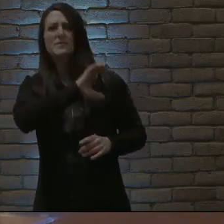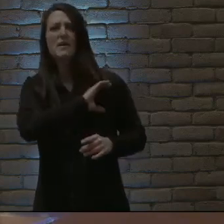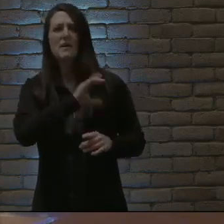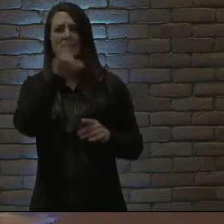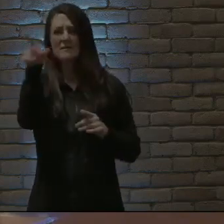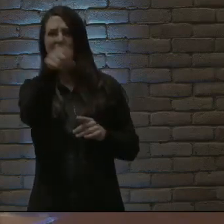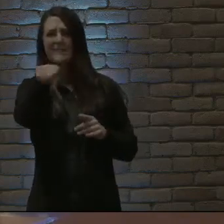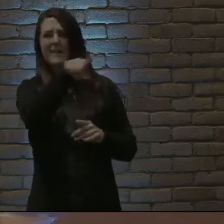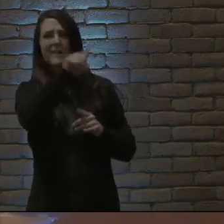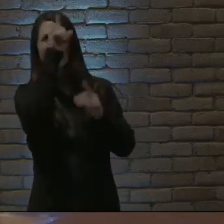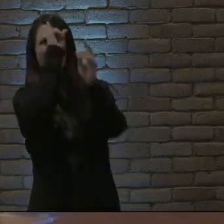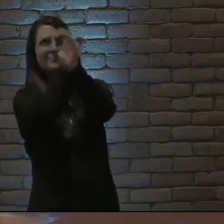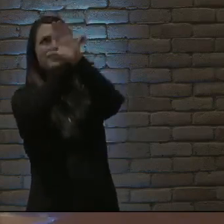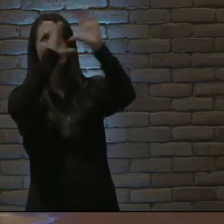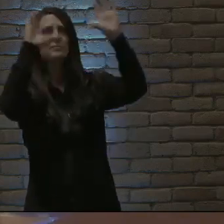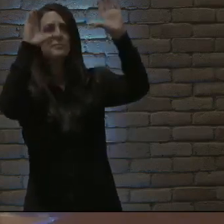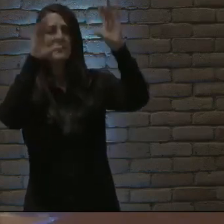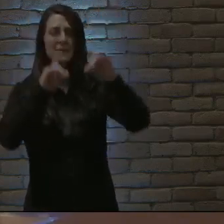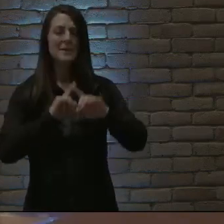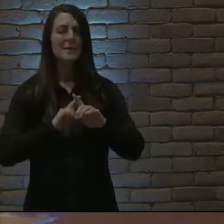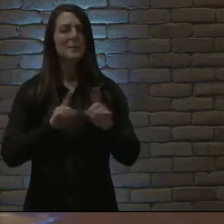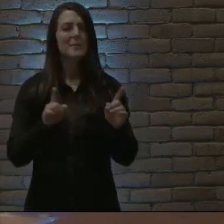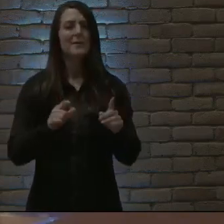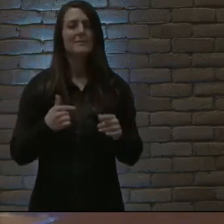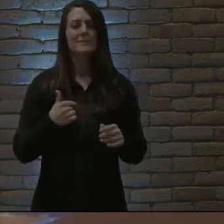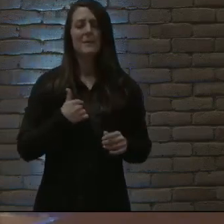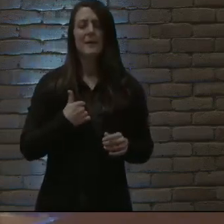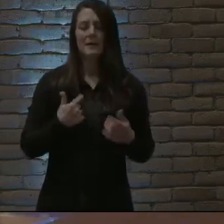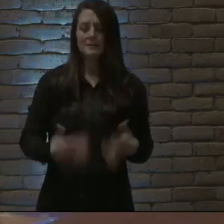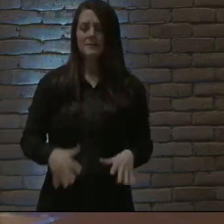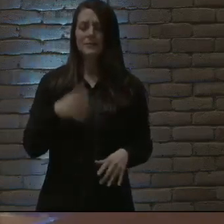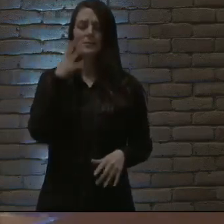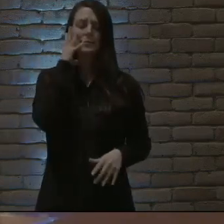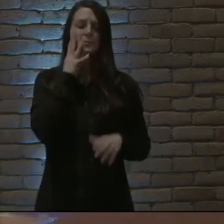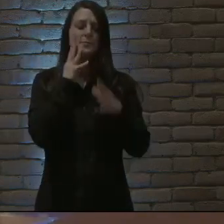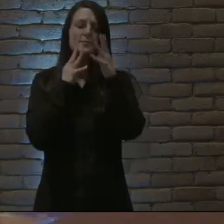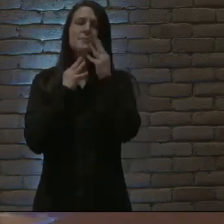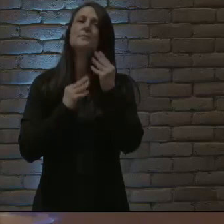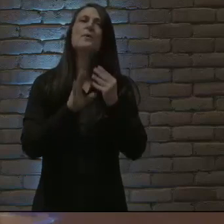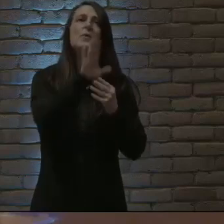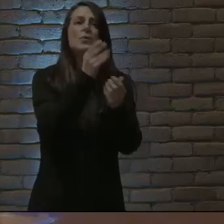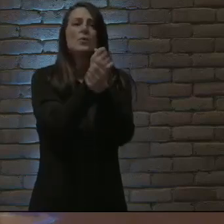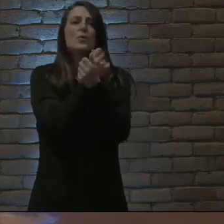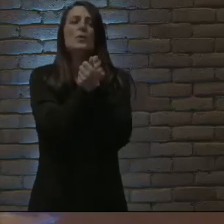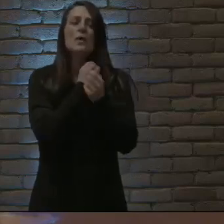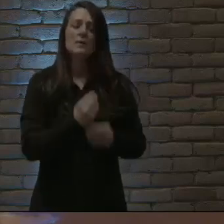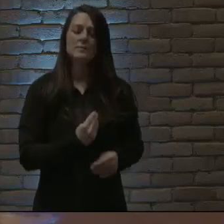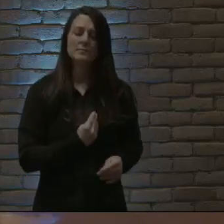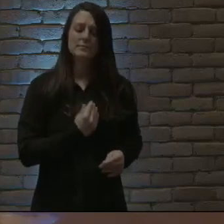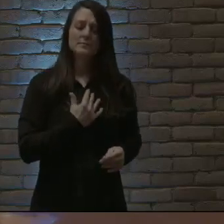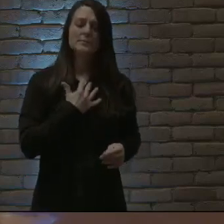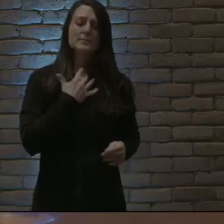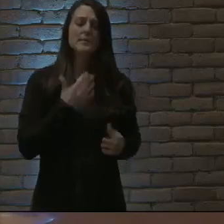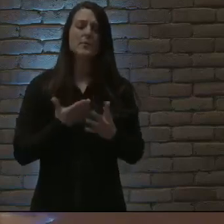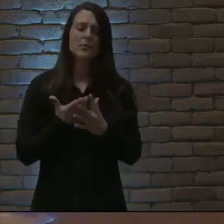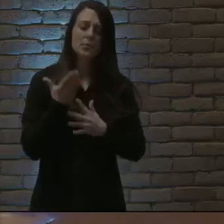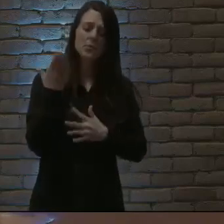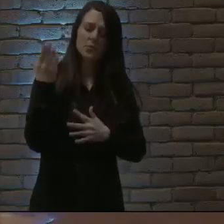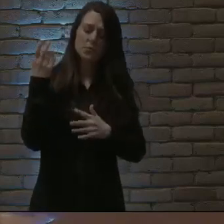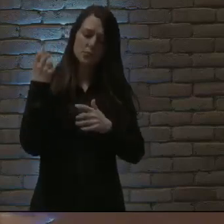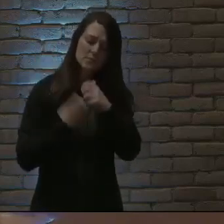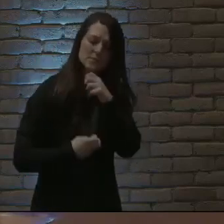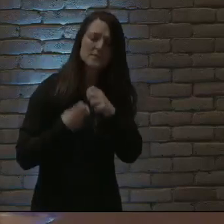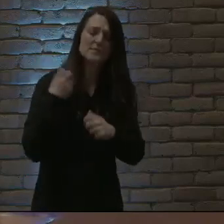you're like But I've heard the tender whisper of love Love